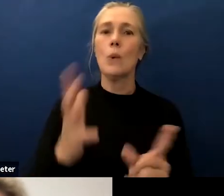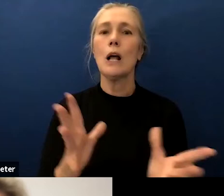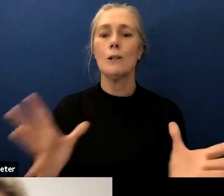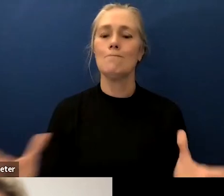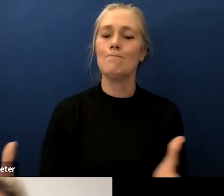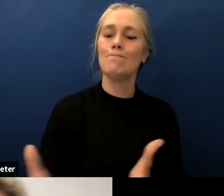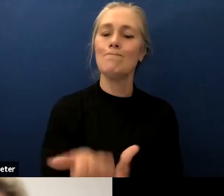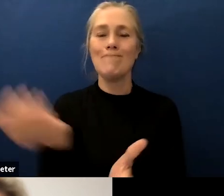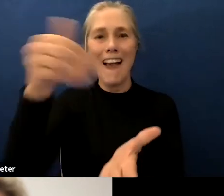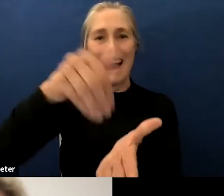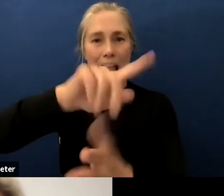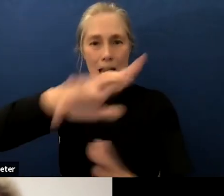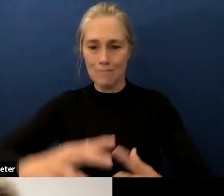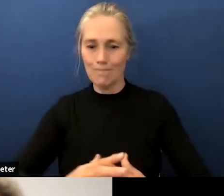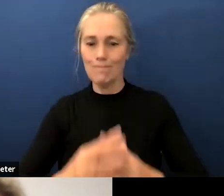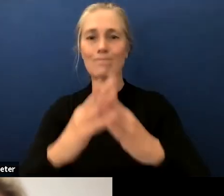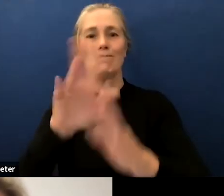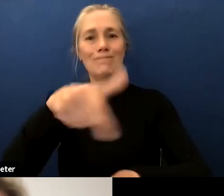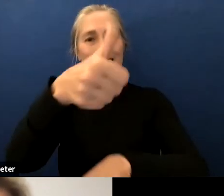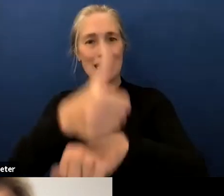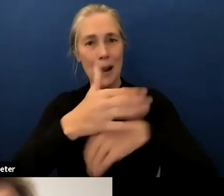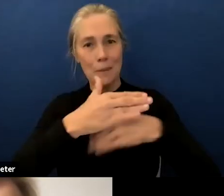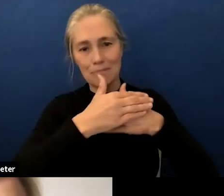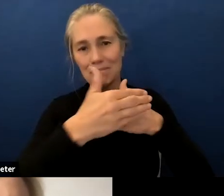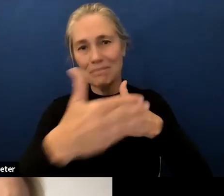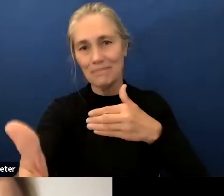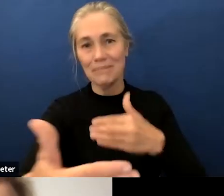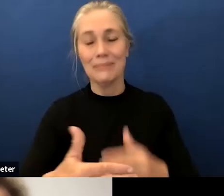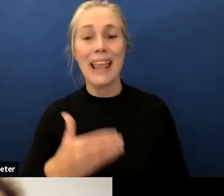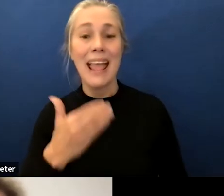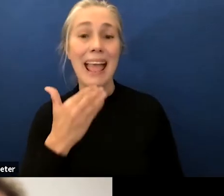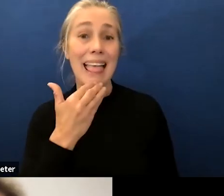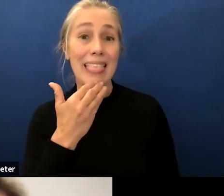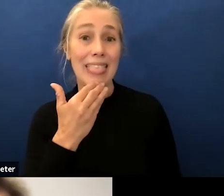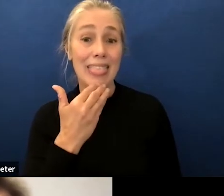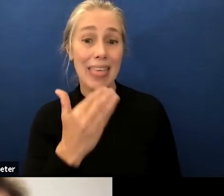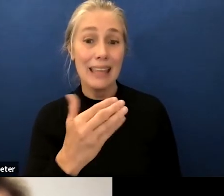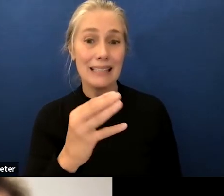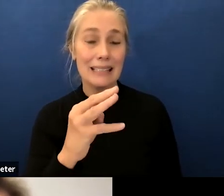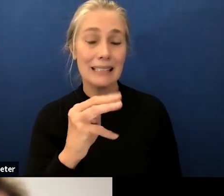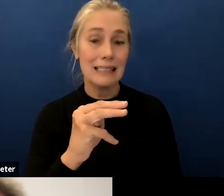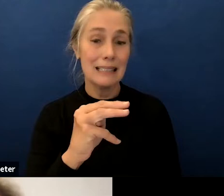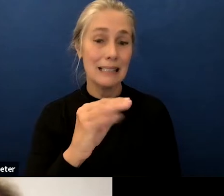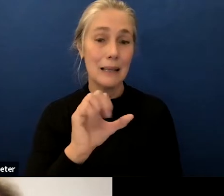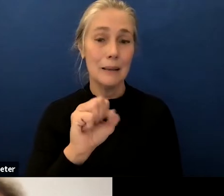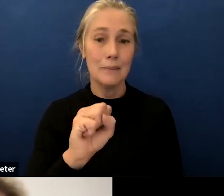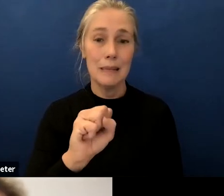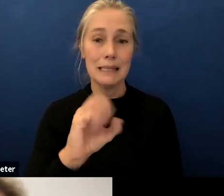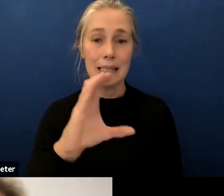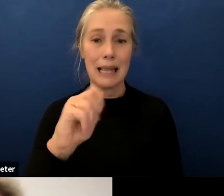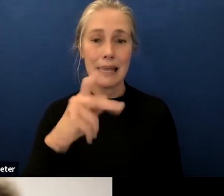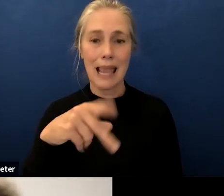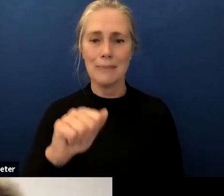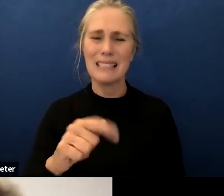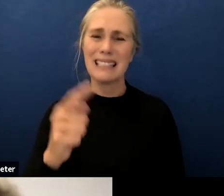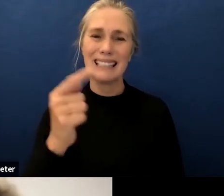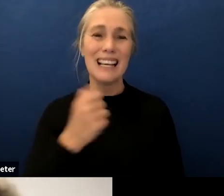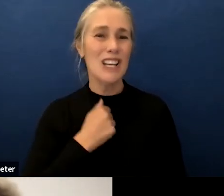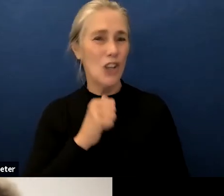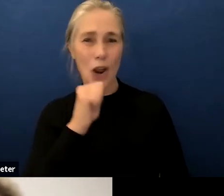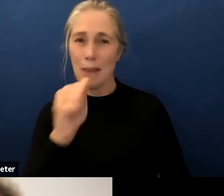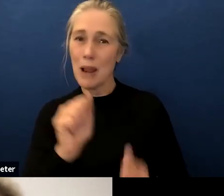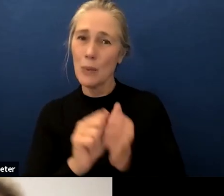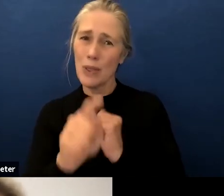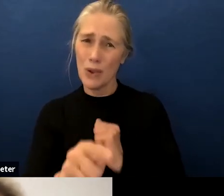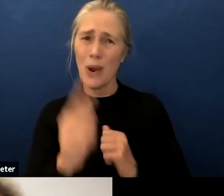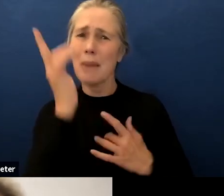much miss caps thanks everyone i'm sorry i'm not with you in the room there and under the weather and awaiting a test